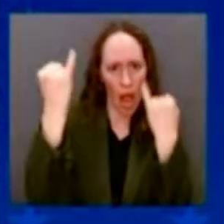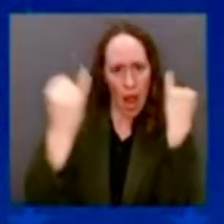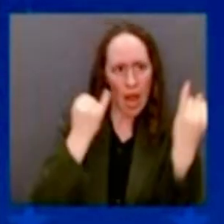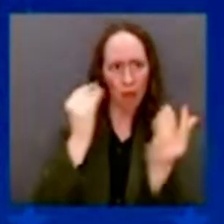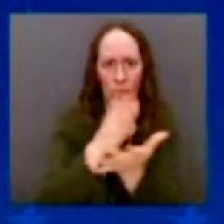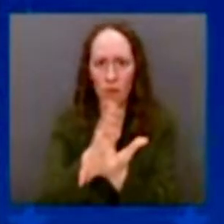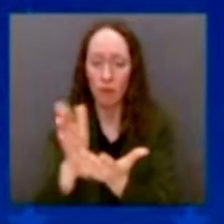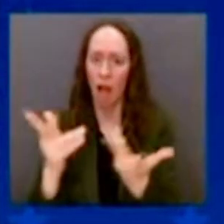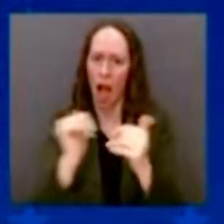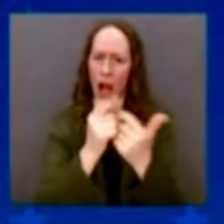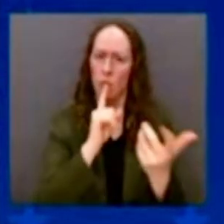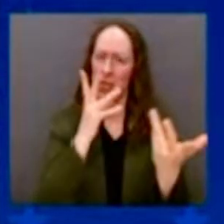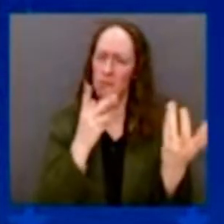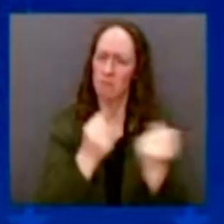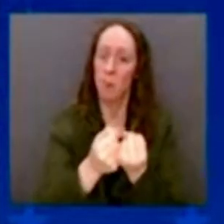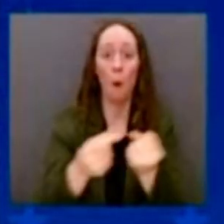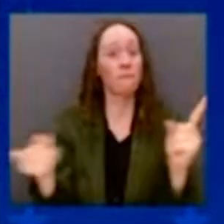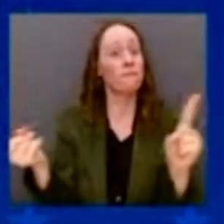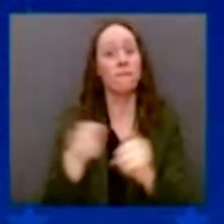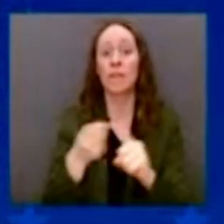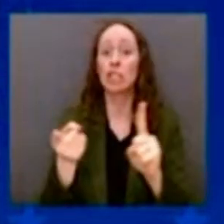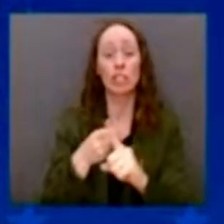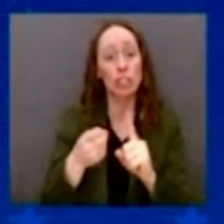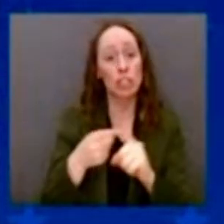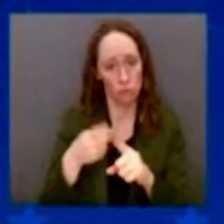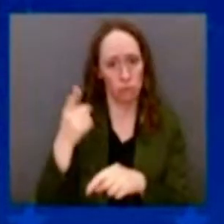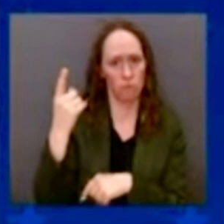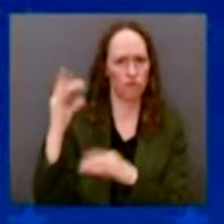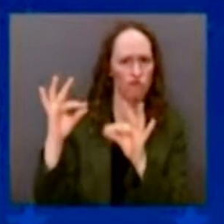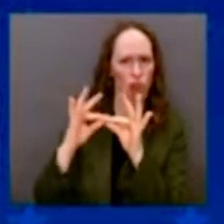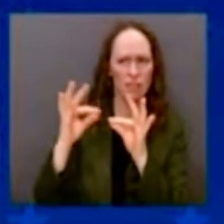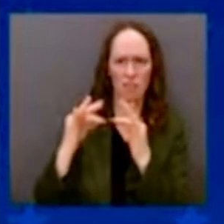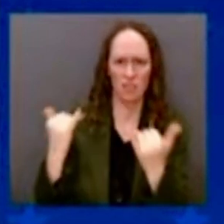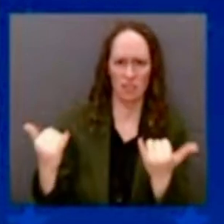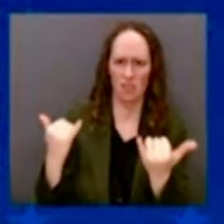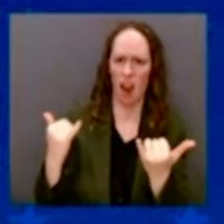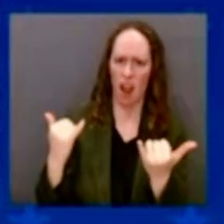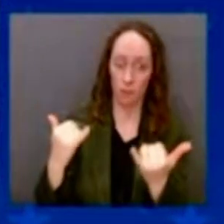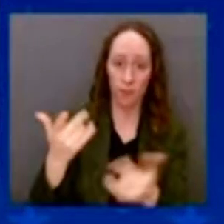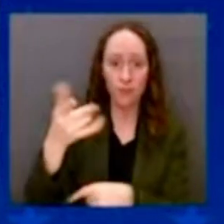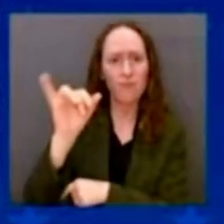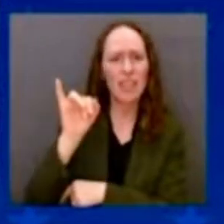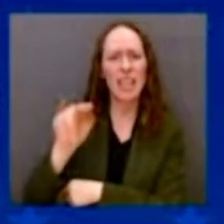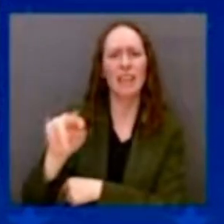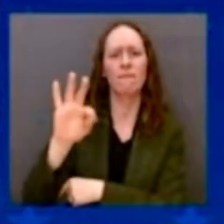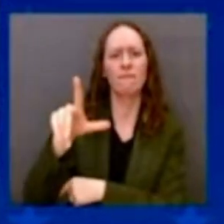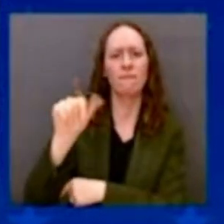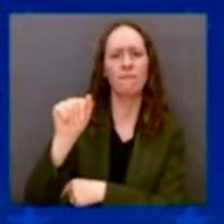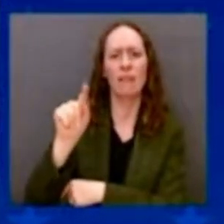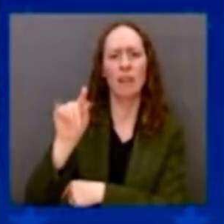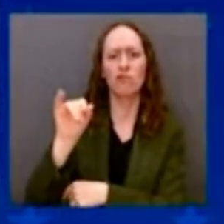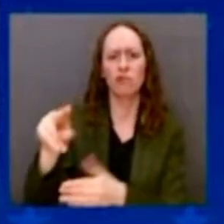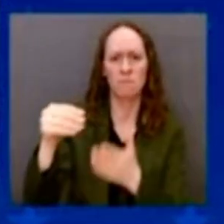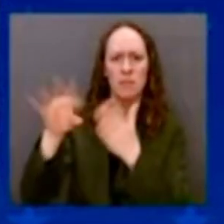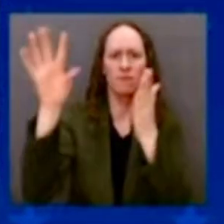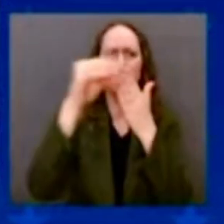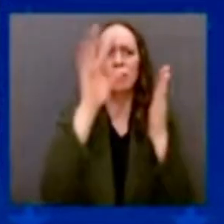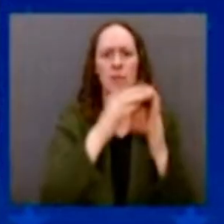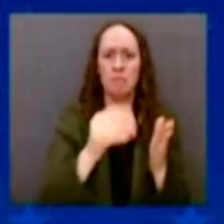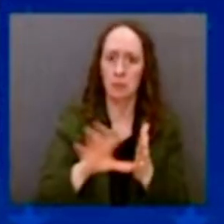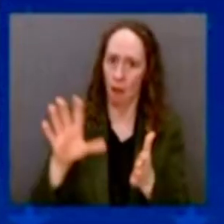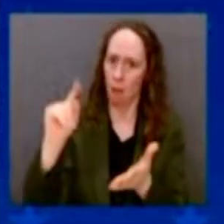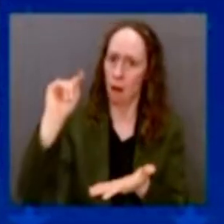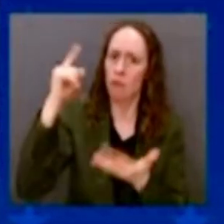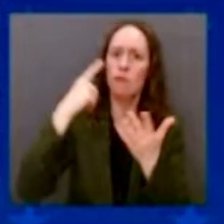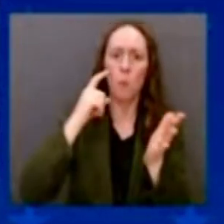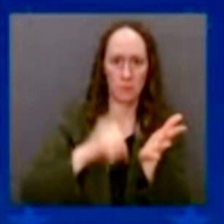just whether we brought down inflation seven months in a row. We're going to whip it. But in the meantime, there's other ways to take what is inflation in your budget.